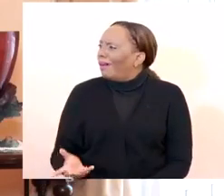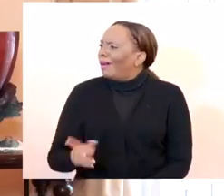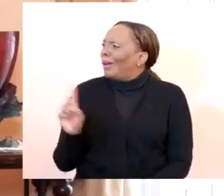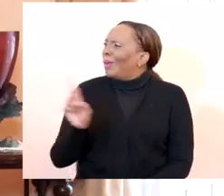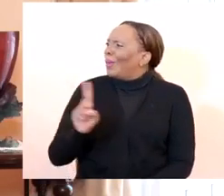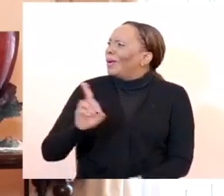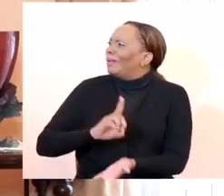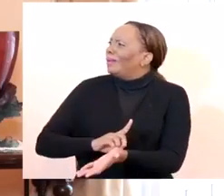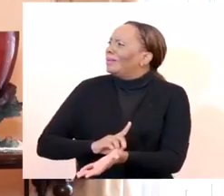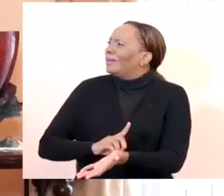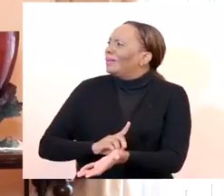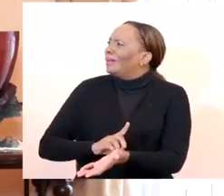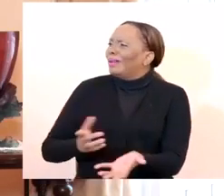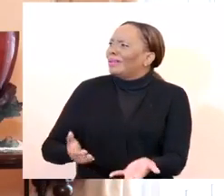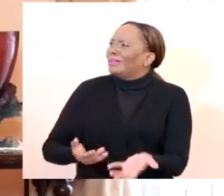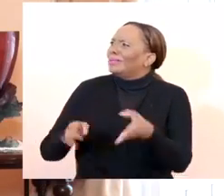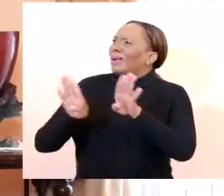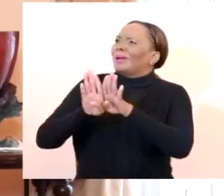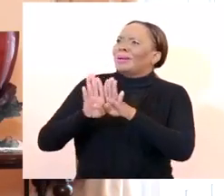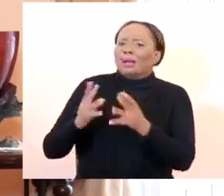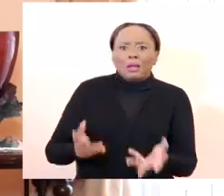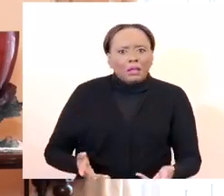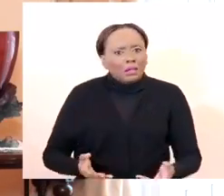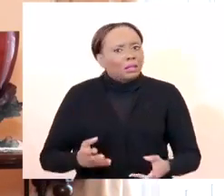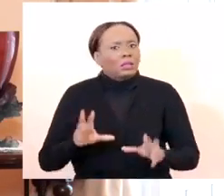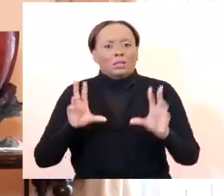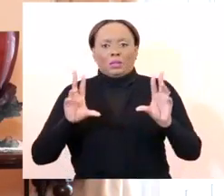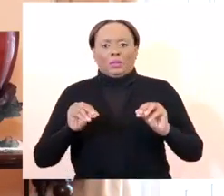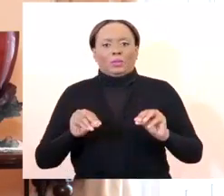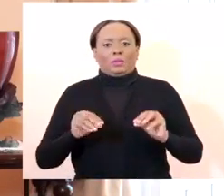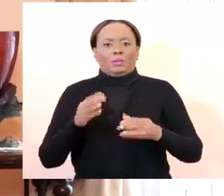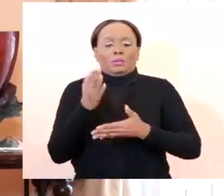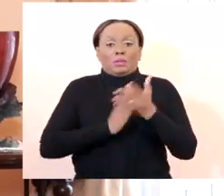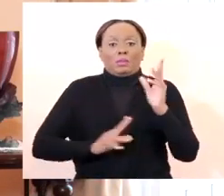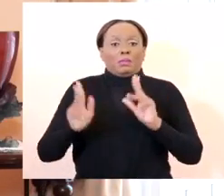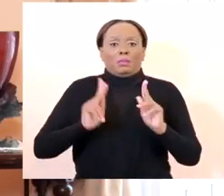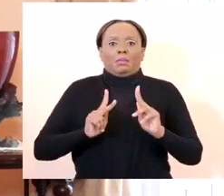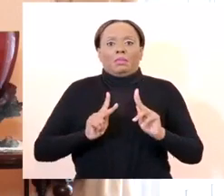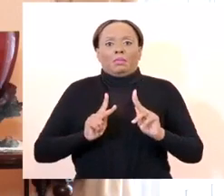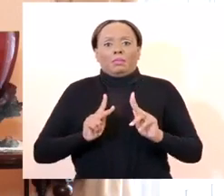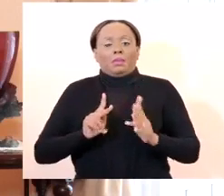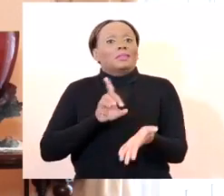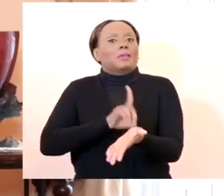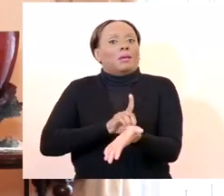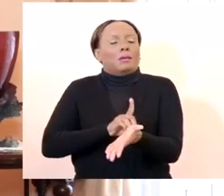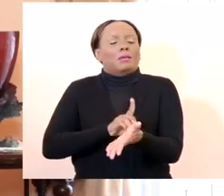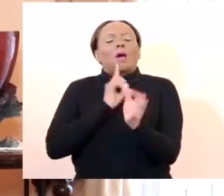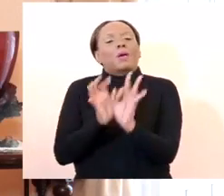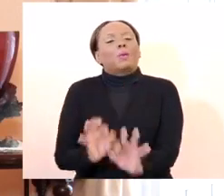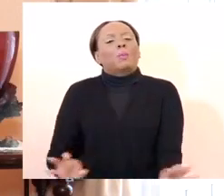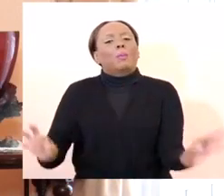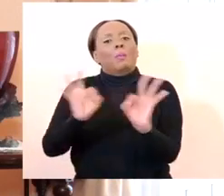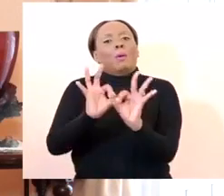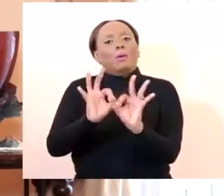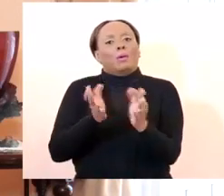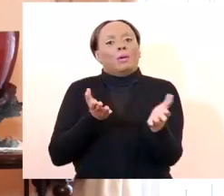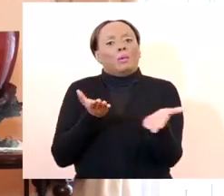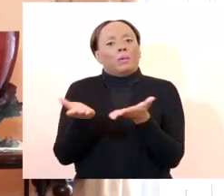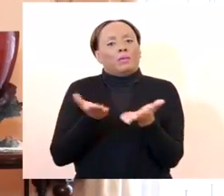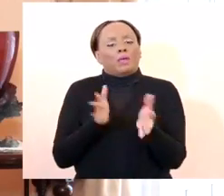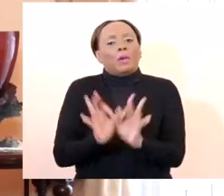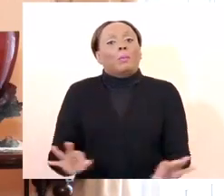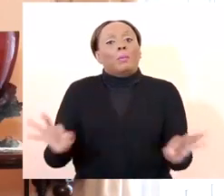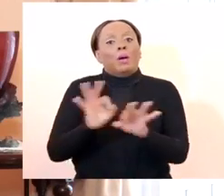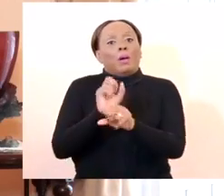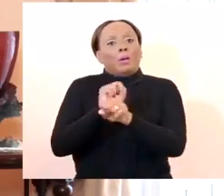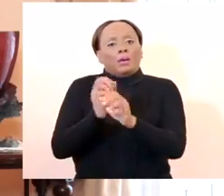of a shutdown, and those individuals could therefore not attend their place of work. Nobody would want to know that